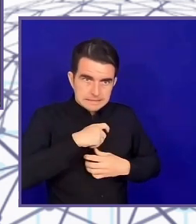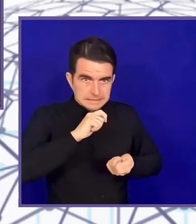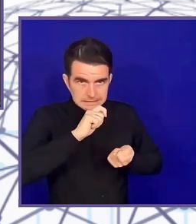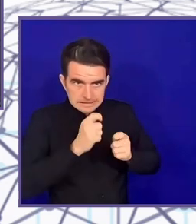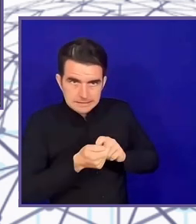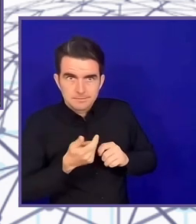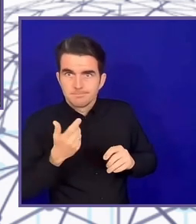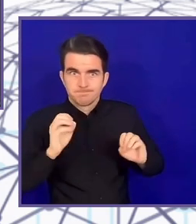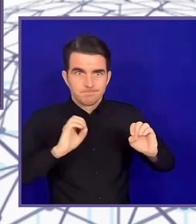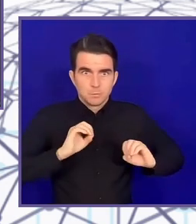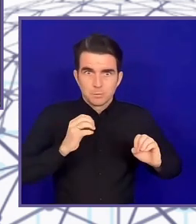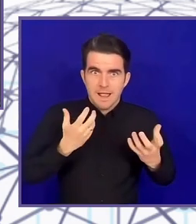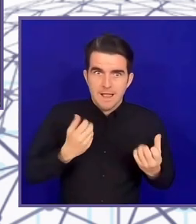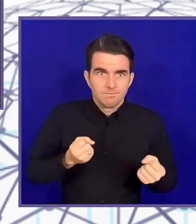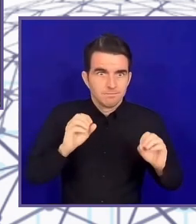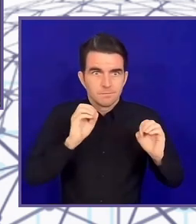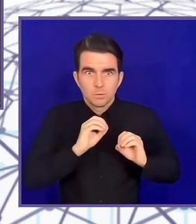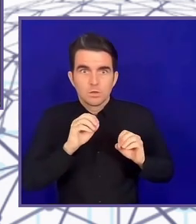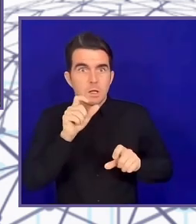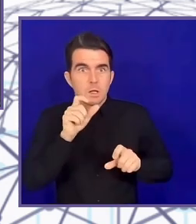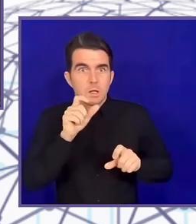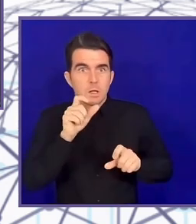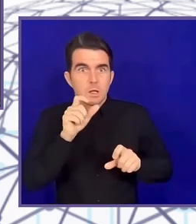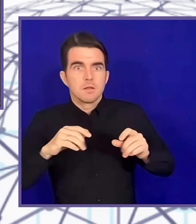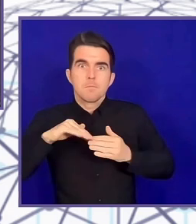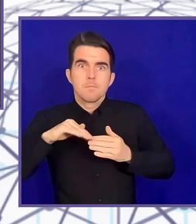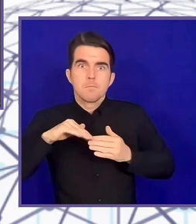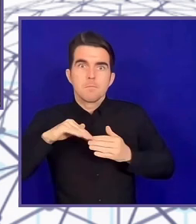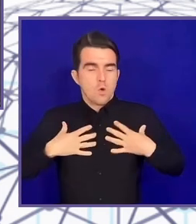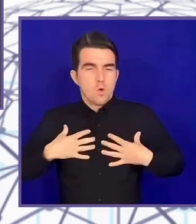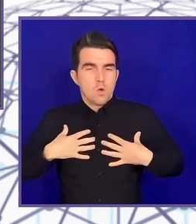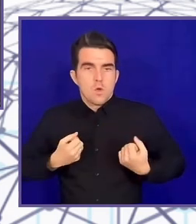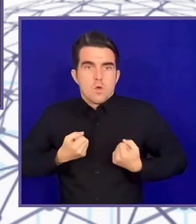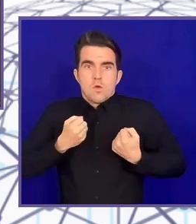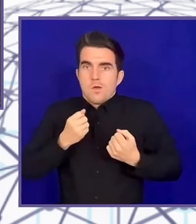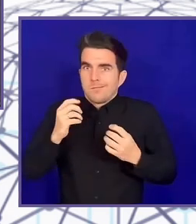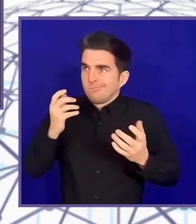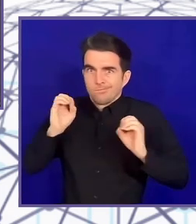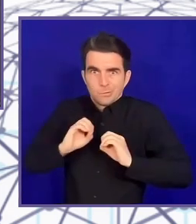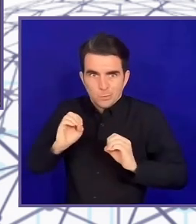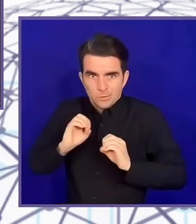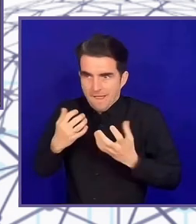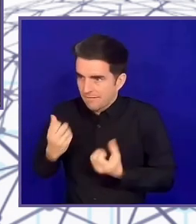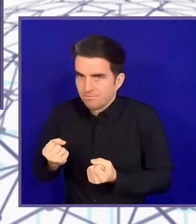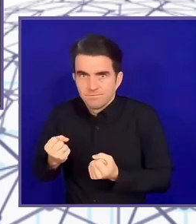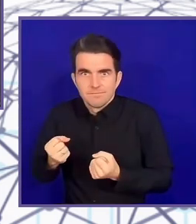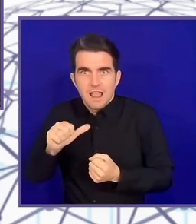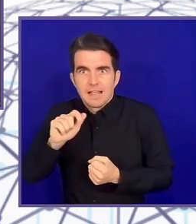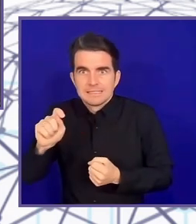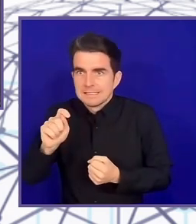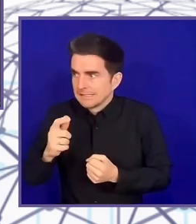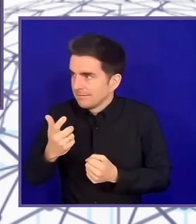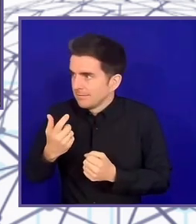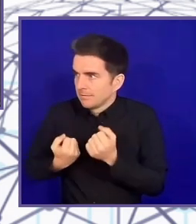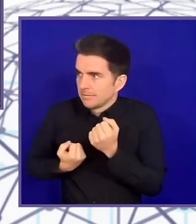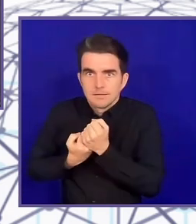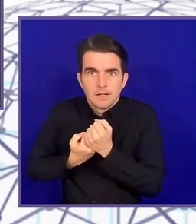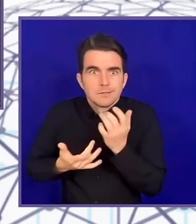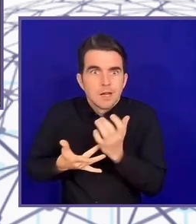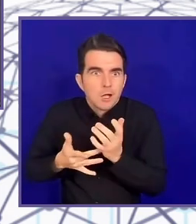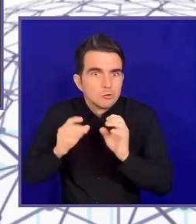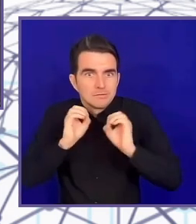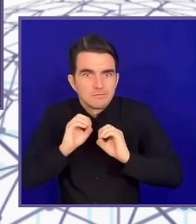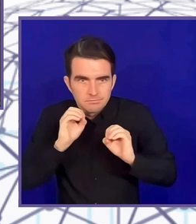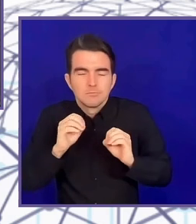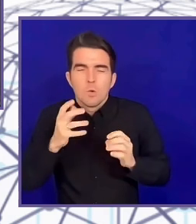And then this brings me to the point of contextualization in a sense of does disability innovation factor